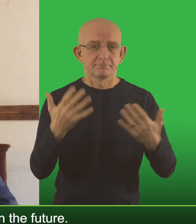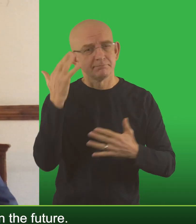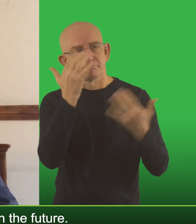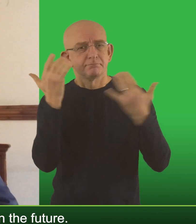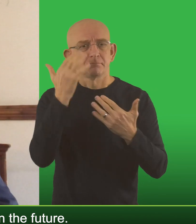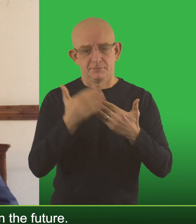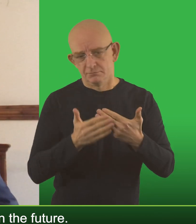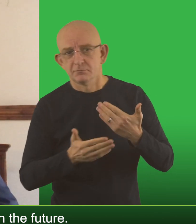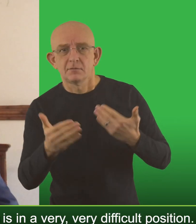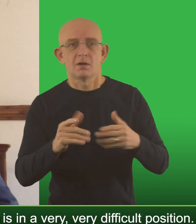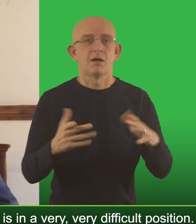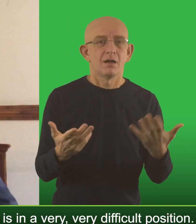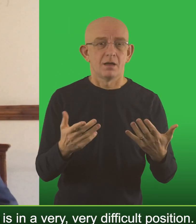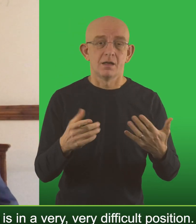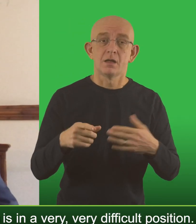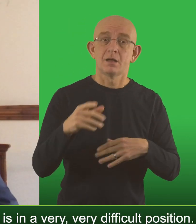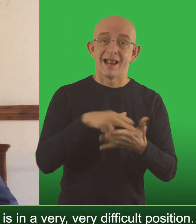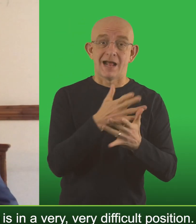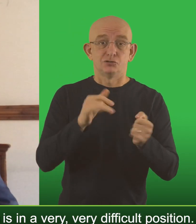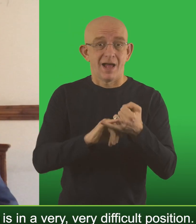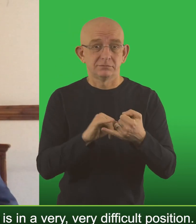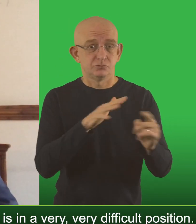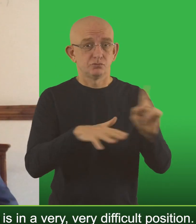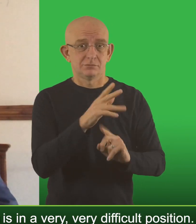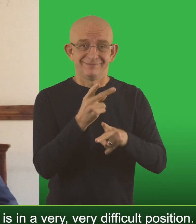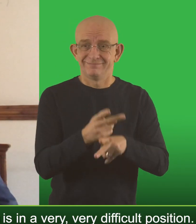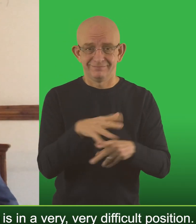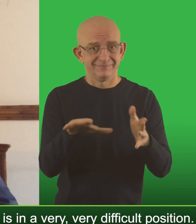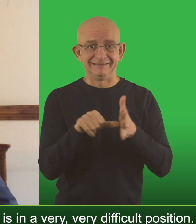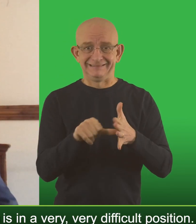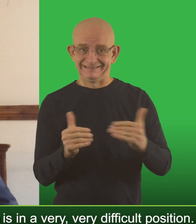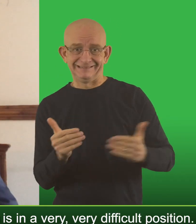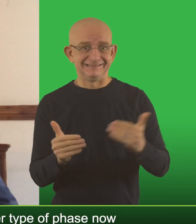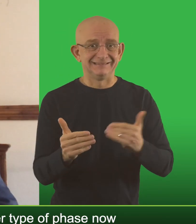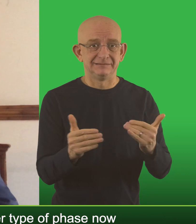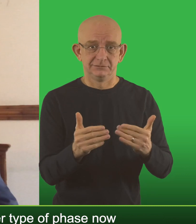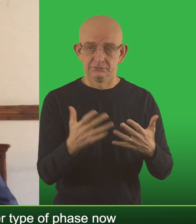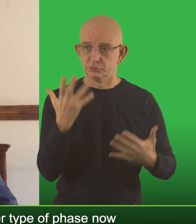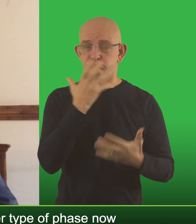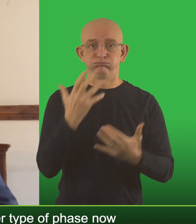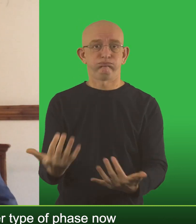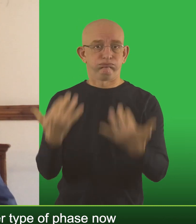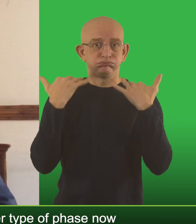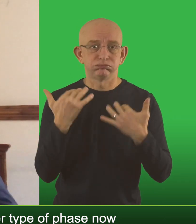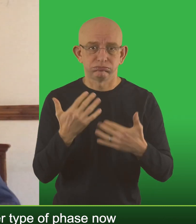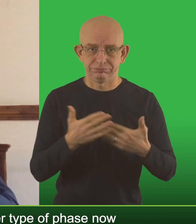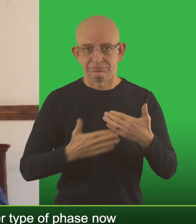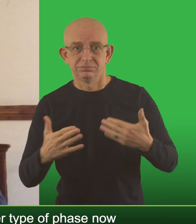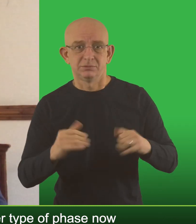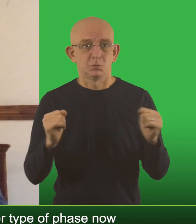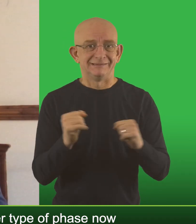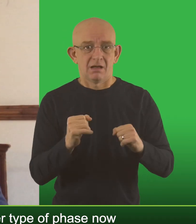So some thoughts on the future. As I say the NHS and social care system is in a very very difficult position they're in they're in the depths of winter